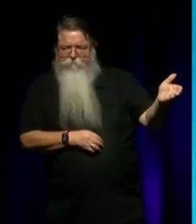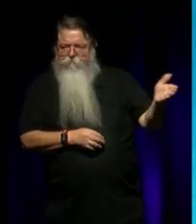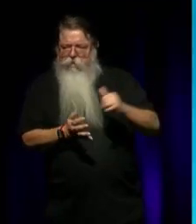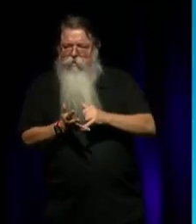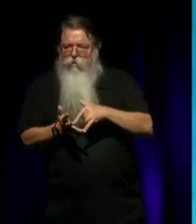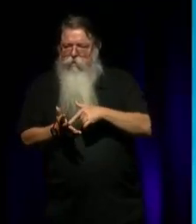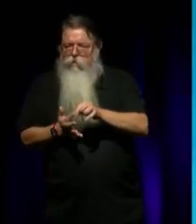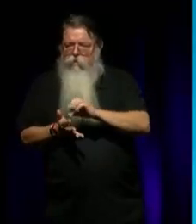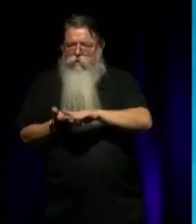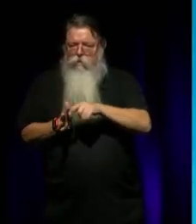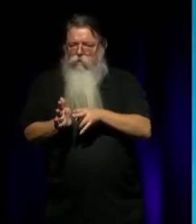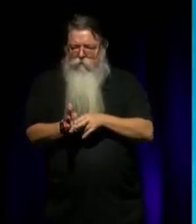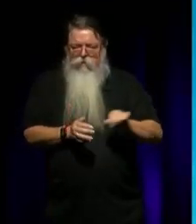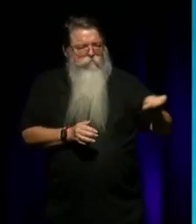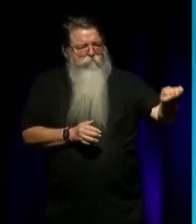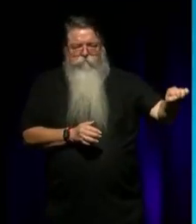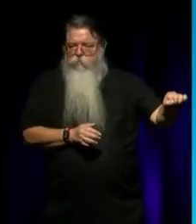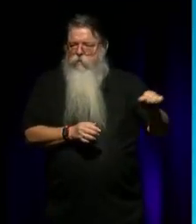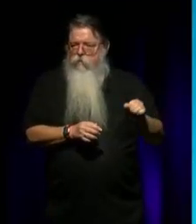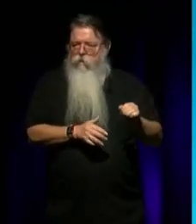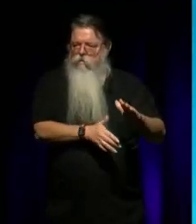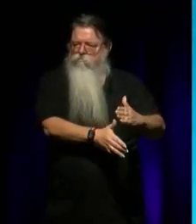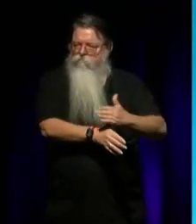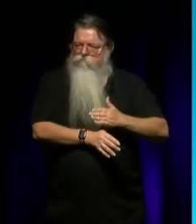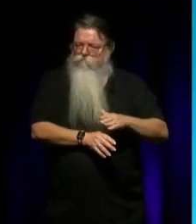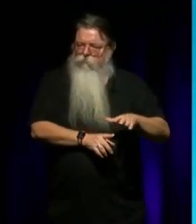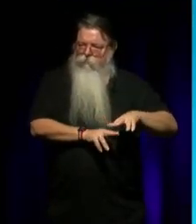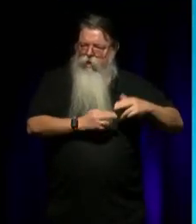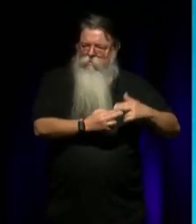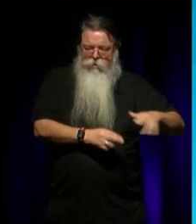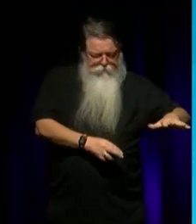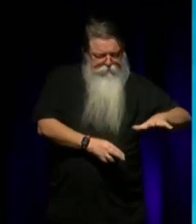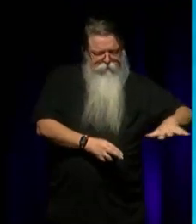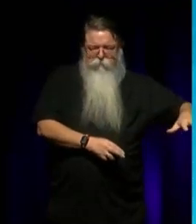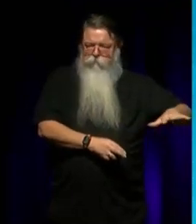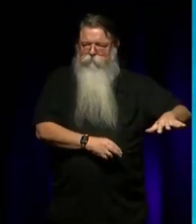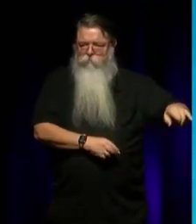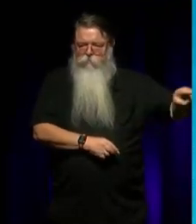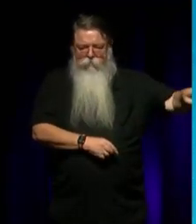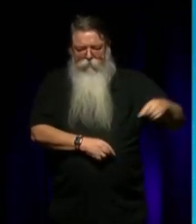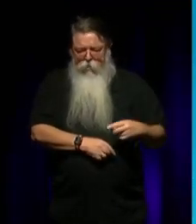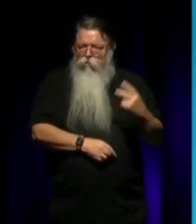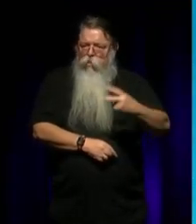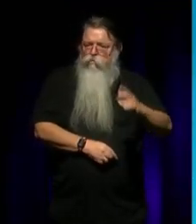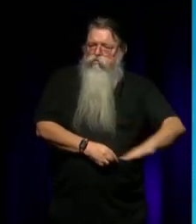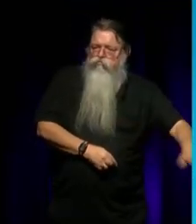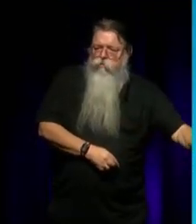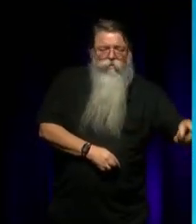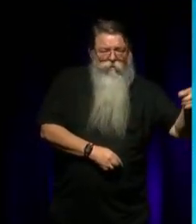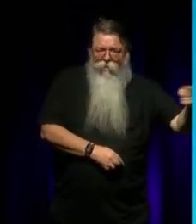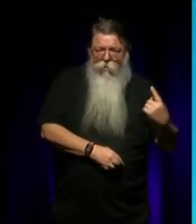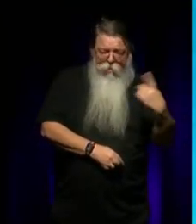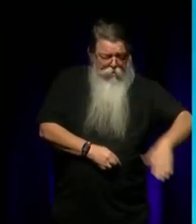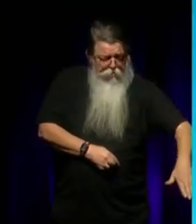of the Yugomba nation. One of 12 children in the very talented Page family, Stephen grew up in Malcabat East and